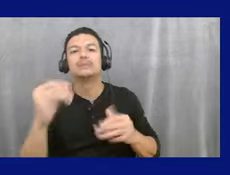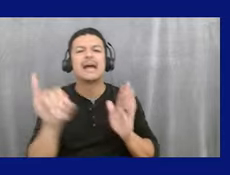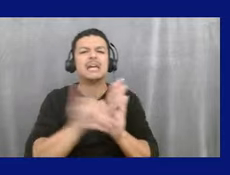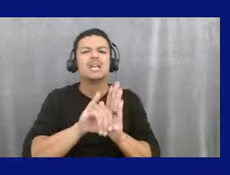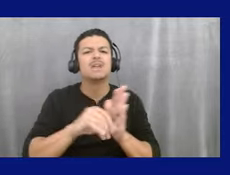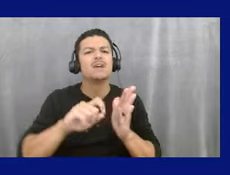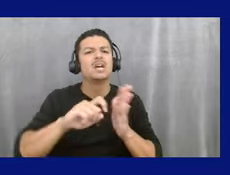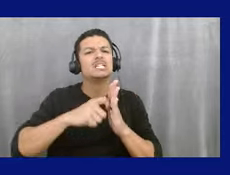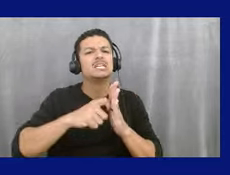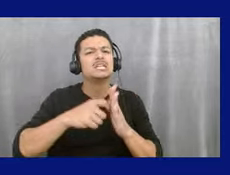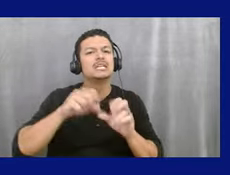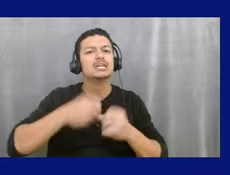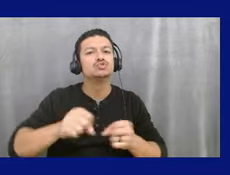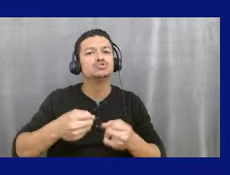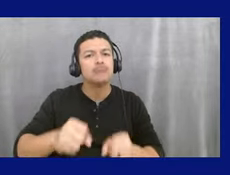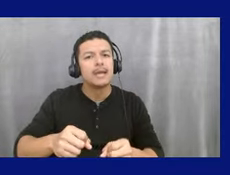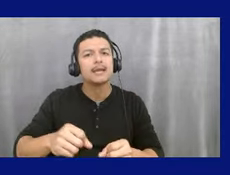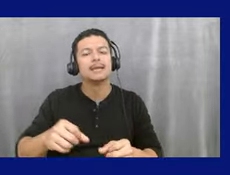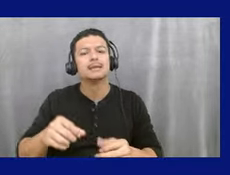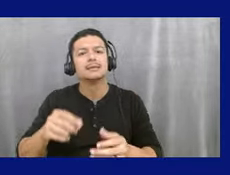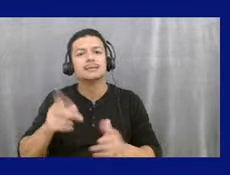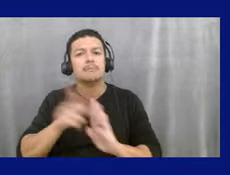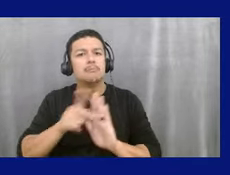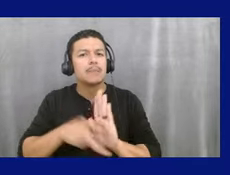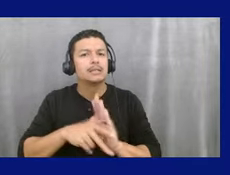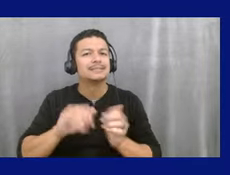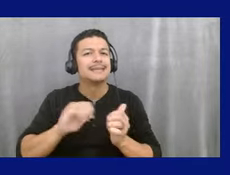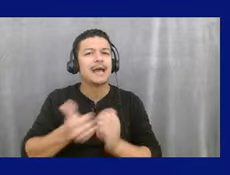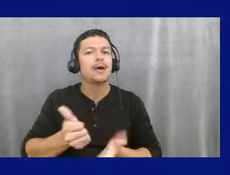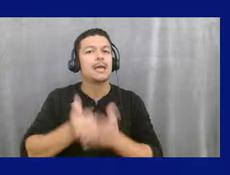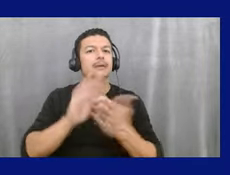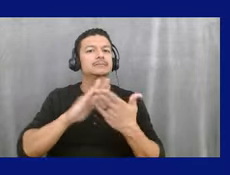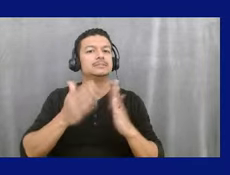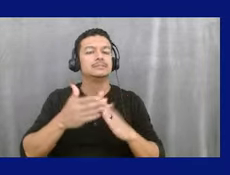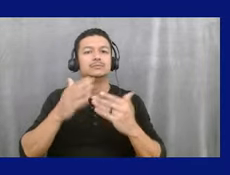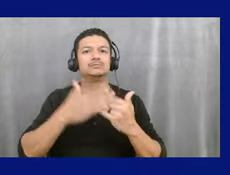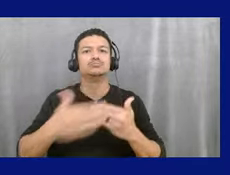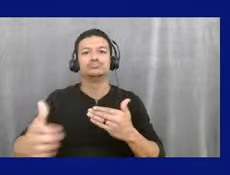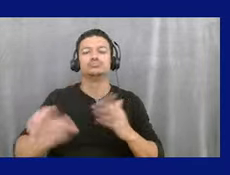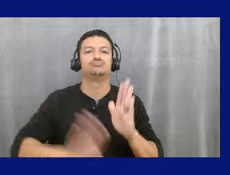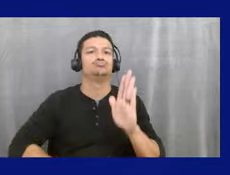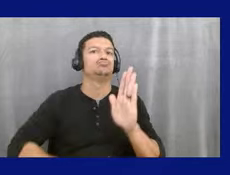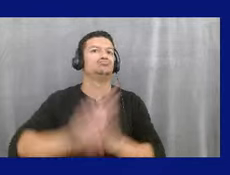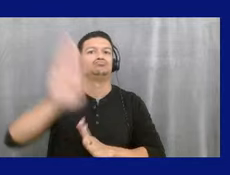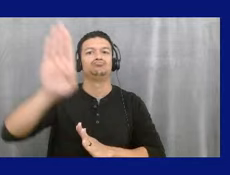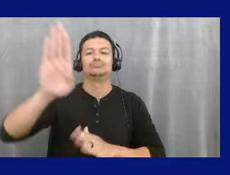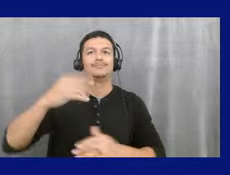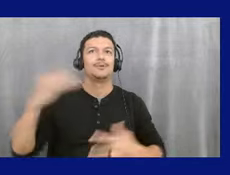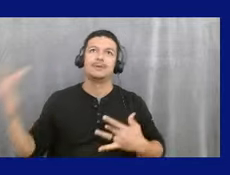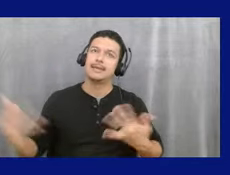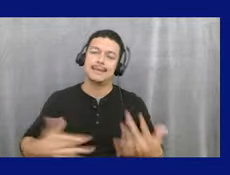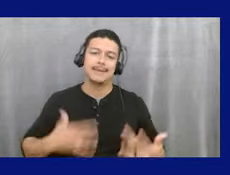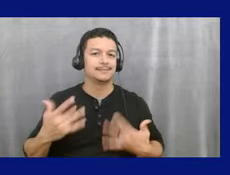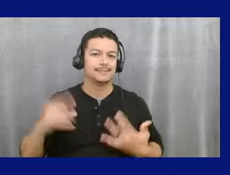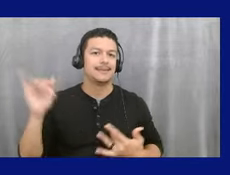investments the city can make to kind of move the city forward. Um, so again, we're really excited about this plan. Again, the next step is staff